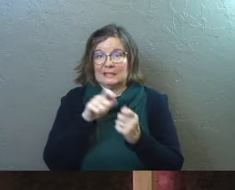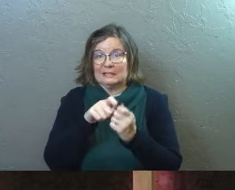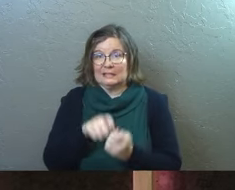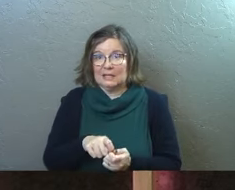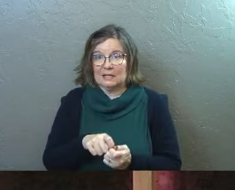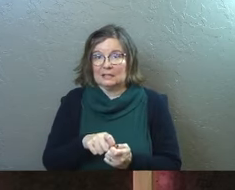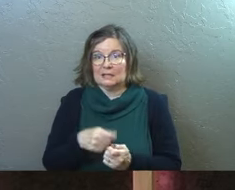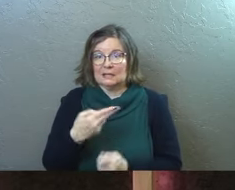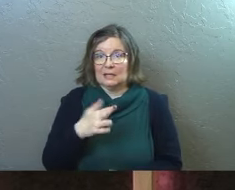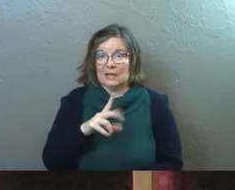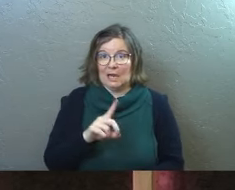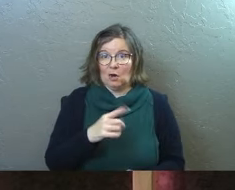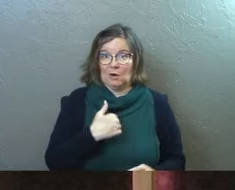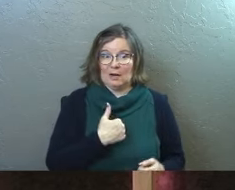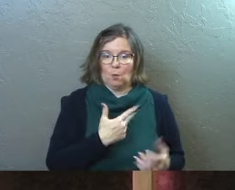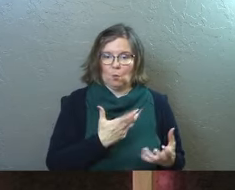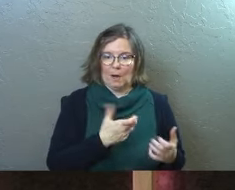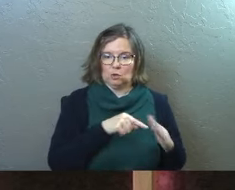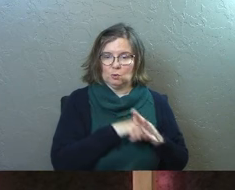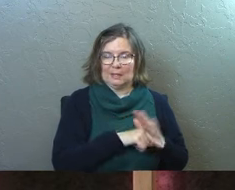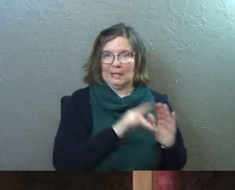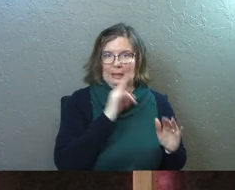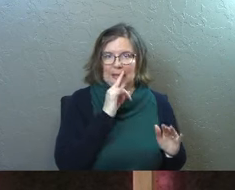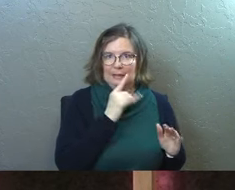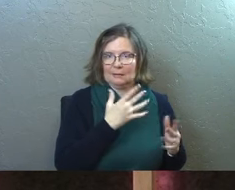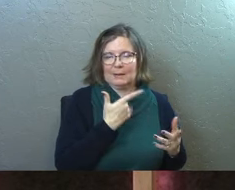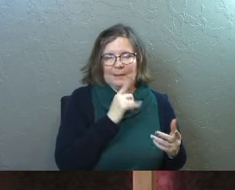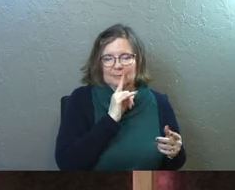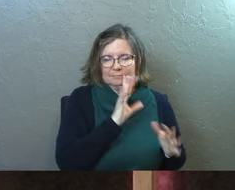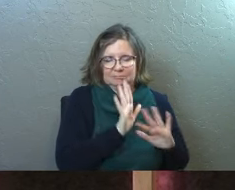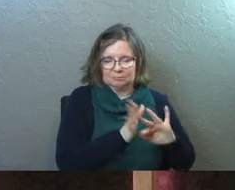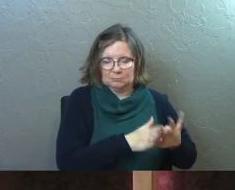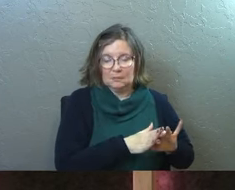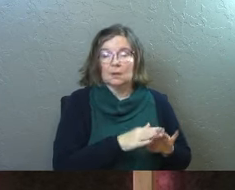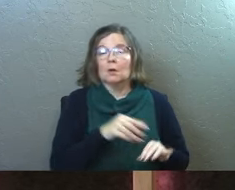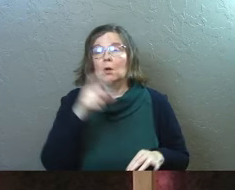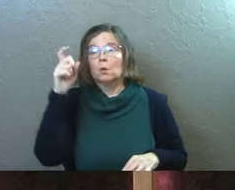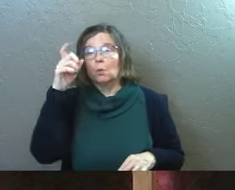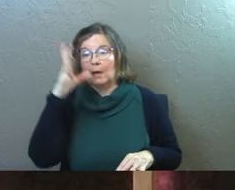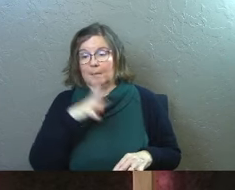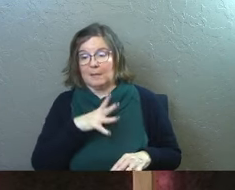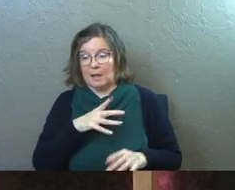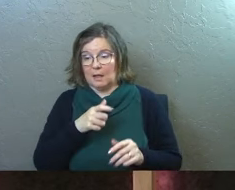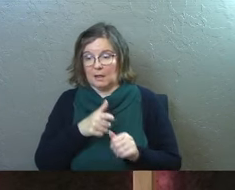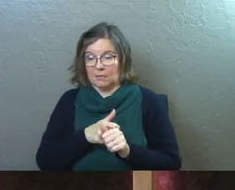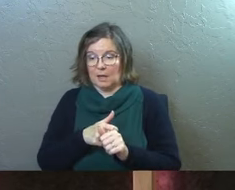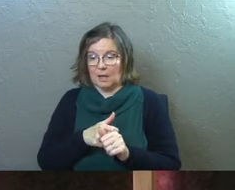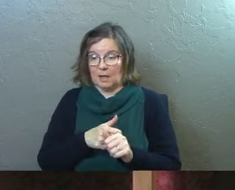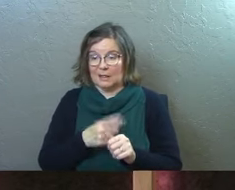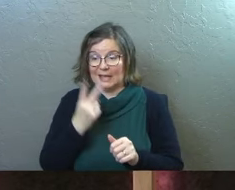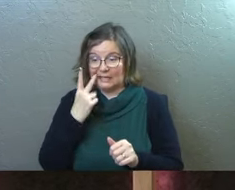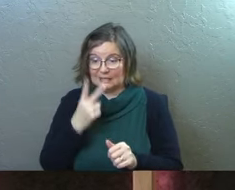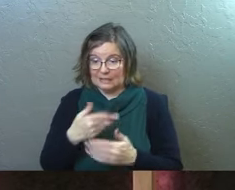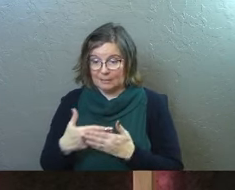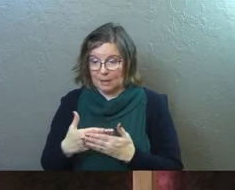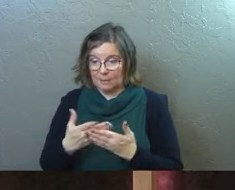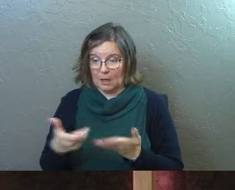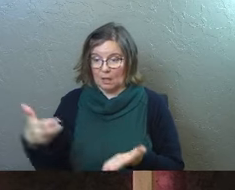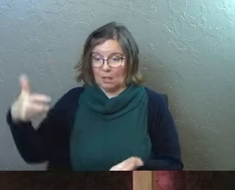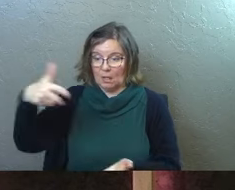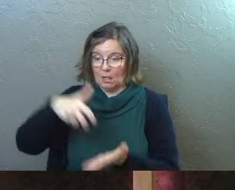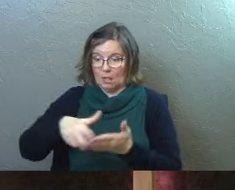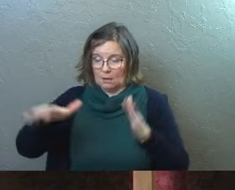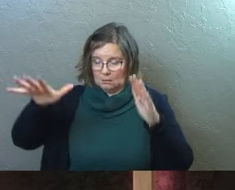details. Herod had this plot to kill the child. I'm not going to get into any of that. The wise men, they, they fall down on their knees literally,